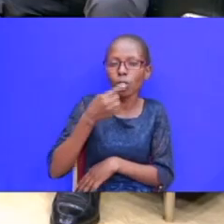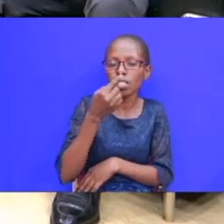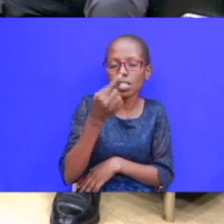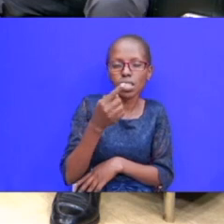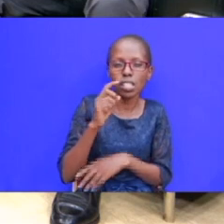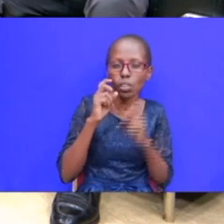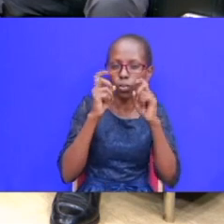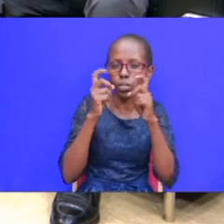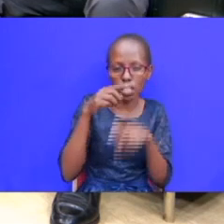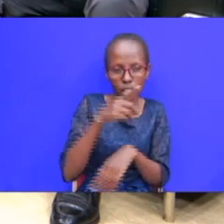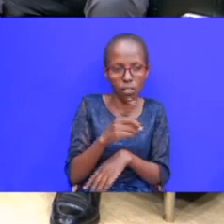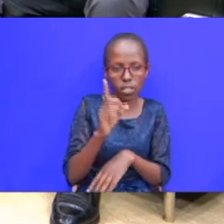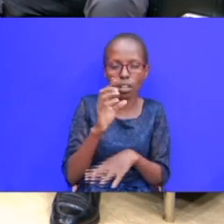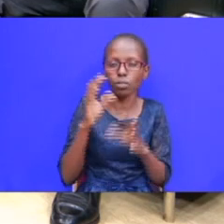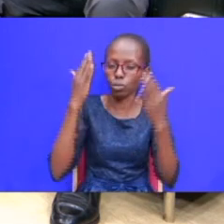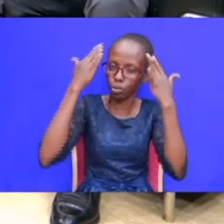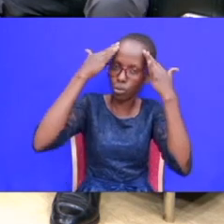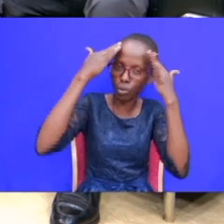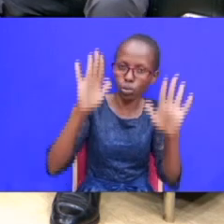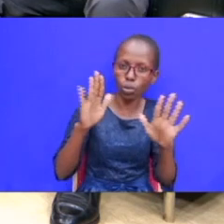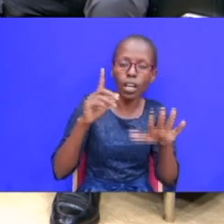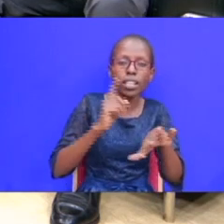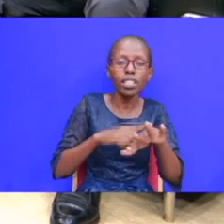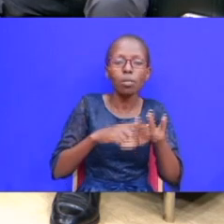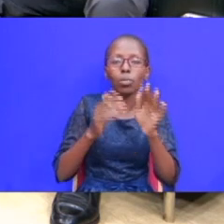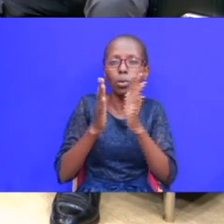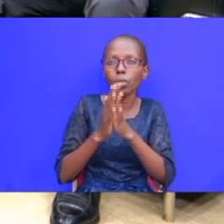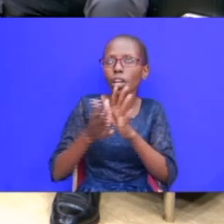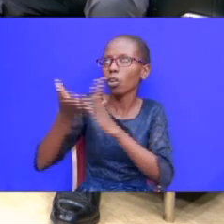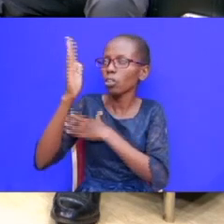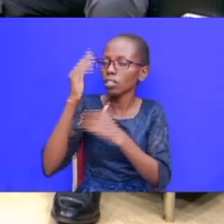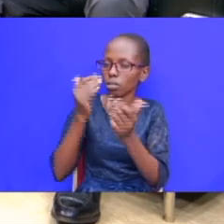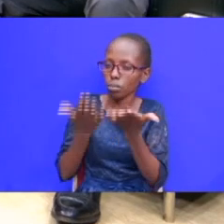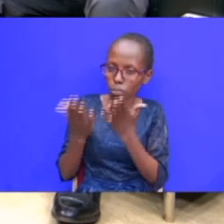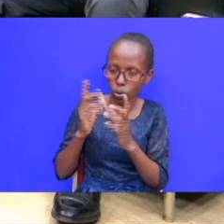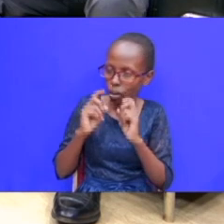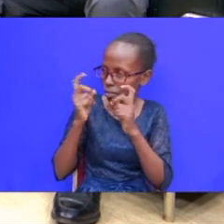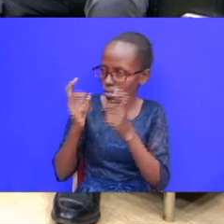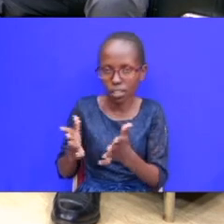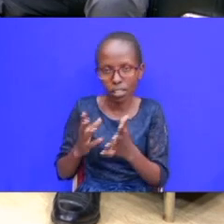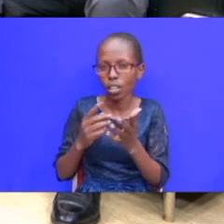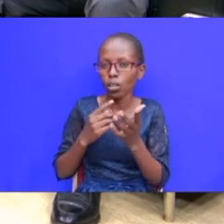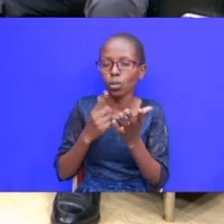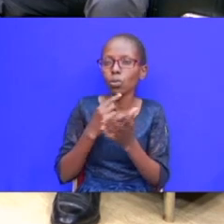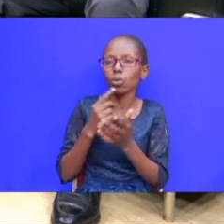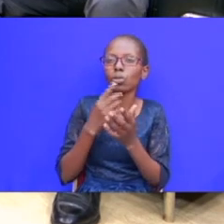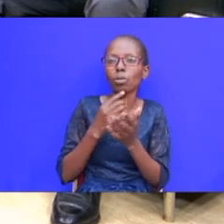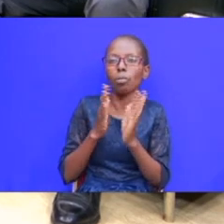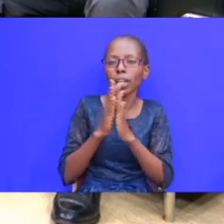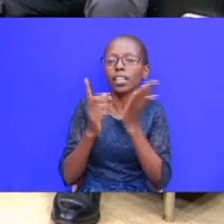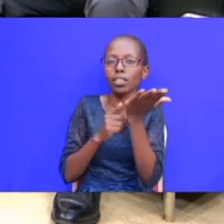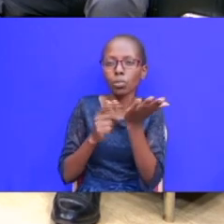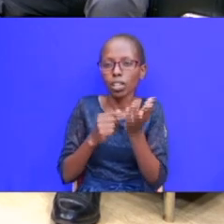known but when you go to church you pray in his way in mungu when i cover to make enter them so when when when you want